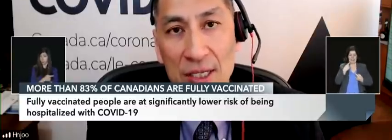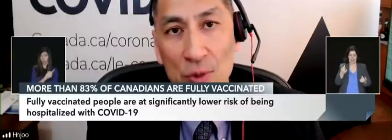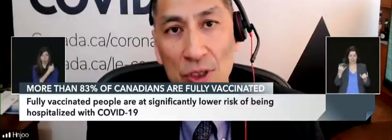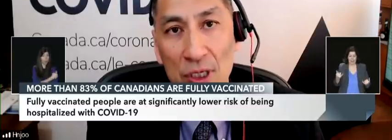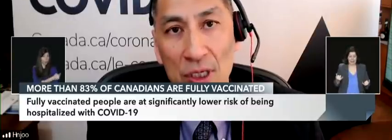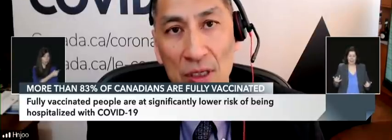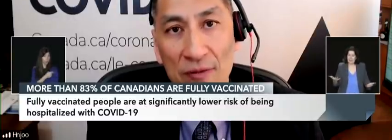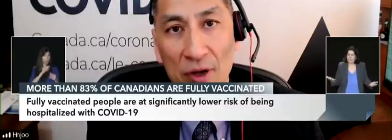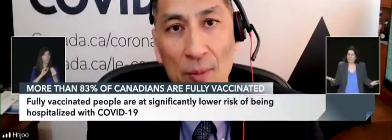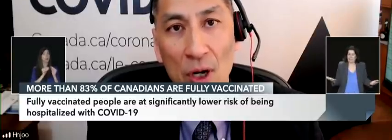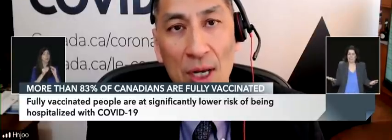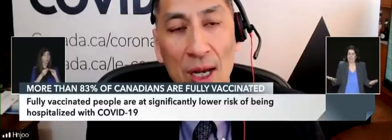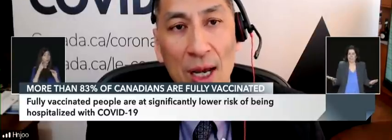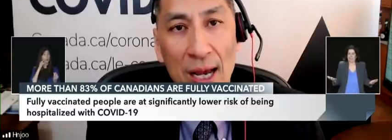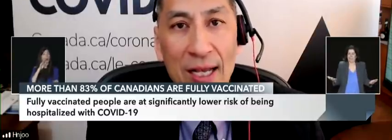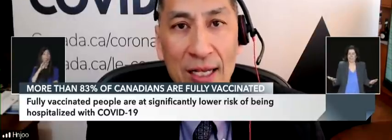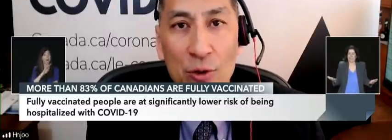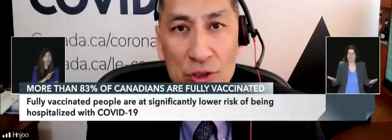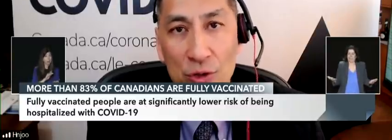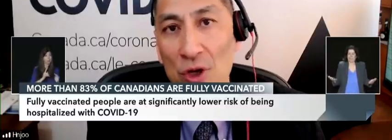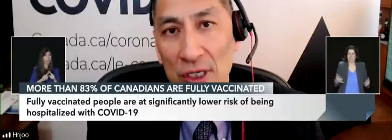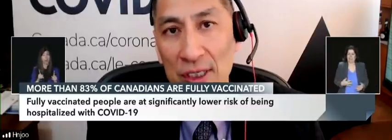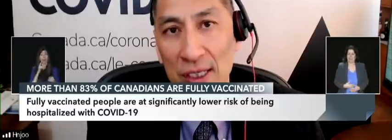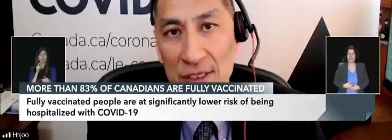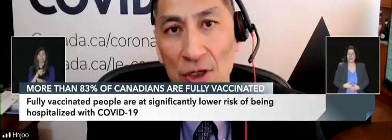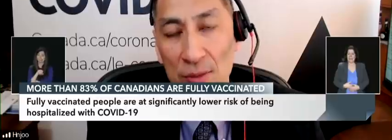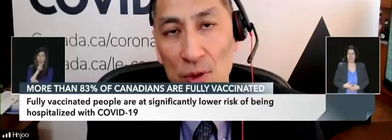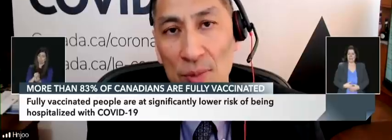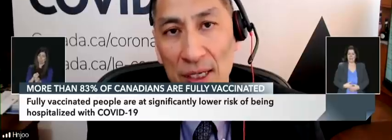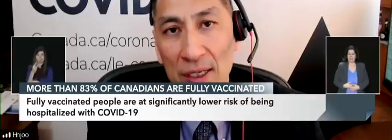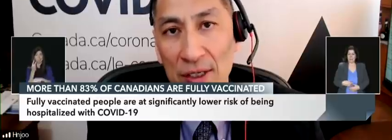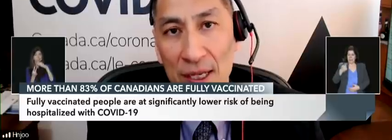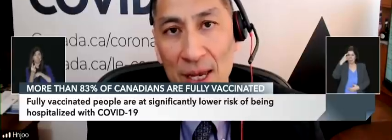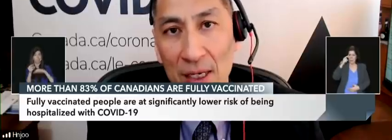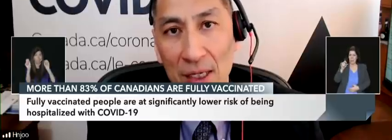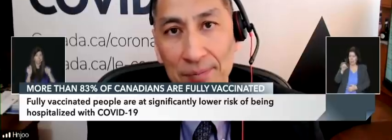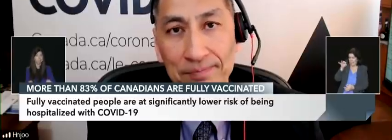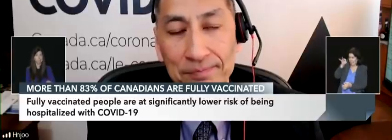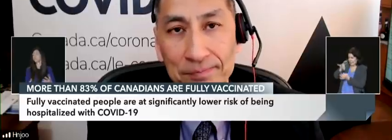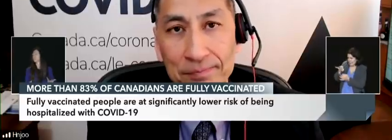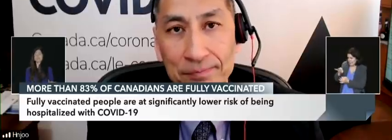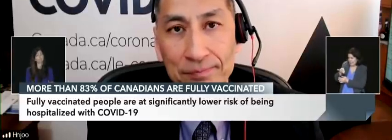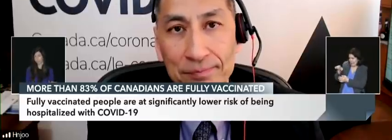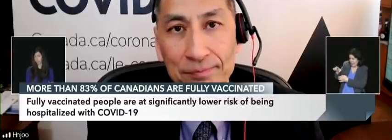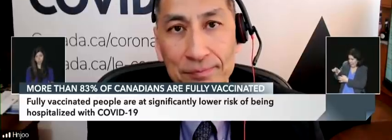et c'est mieux de vraiment aller aux autorités de santé publique de Québec.